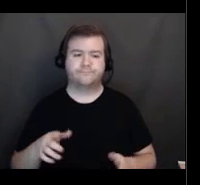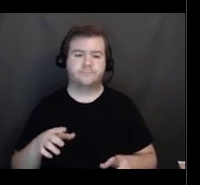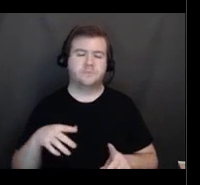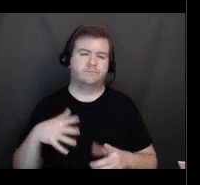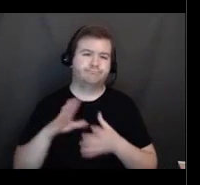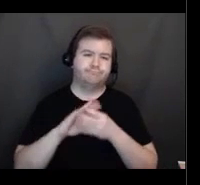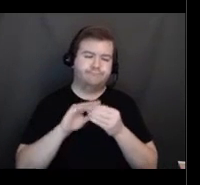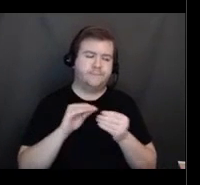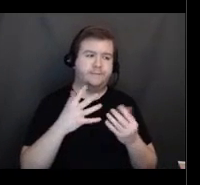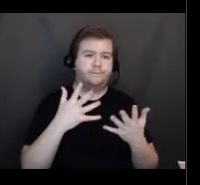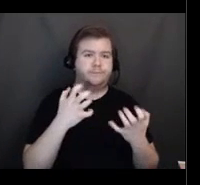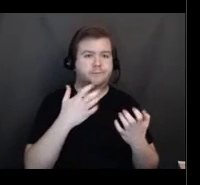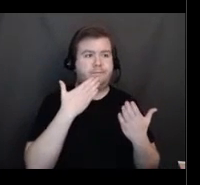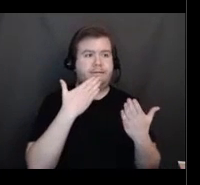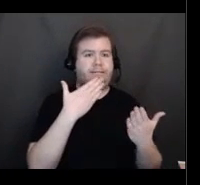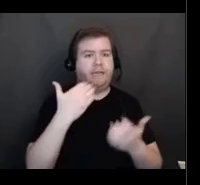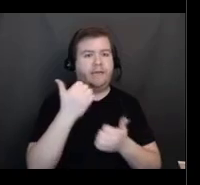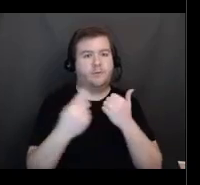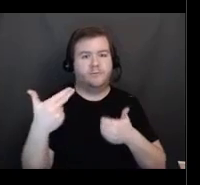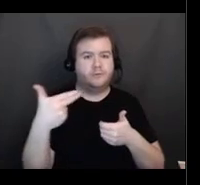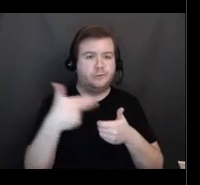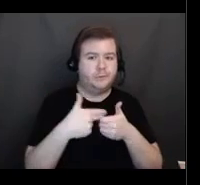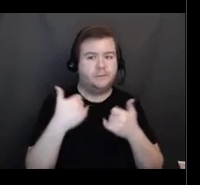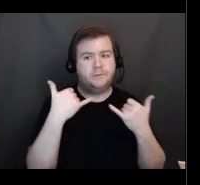get their, their vaccination.